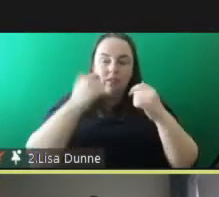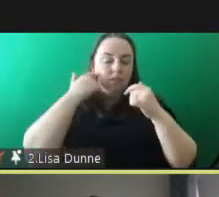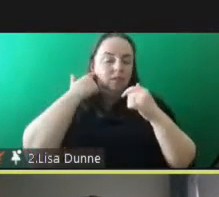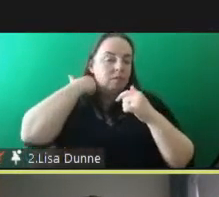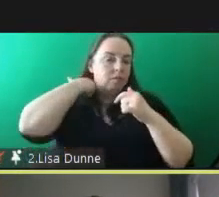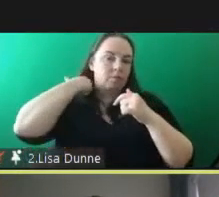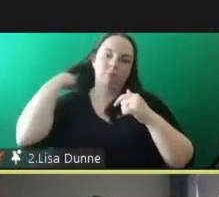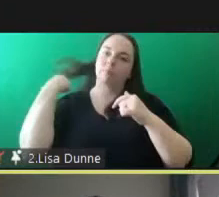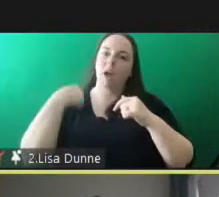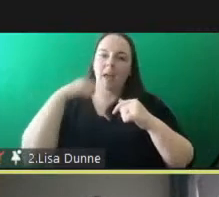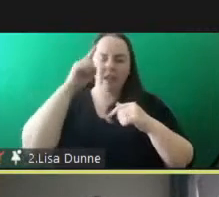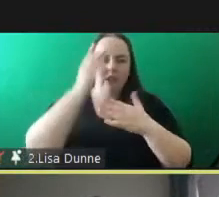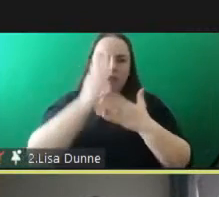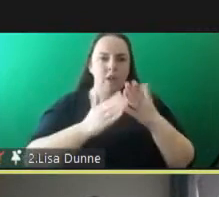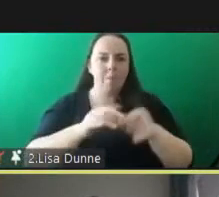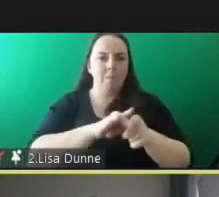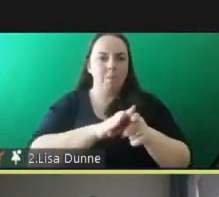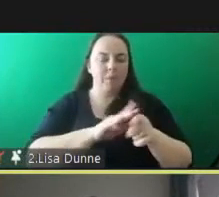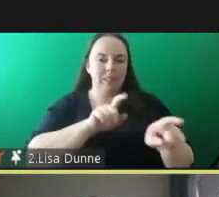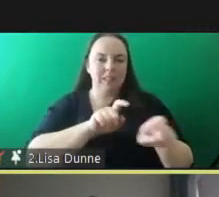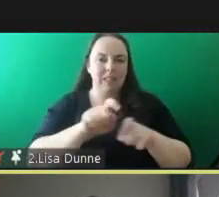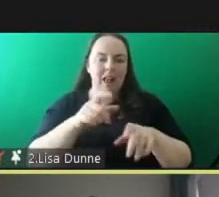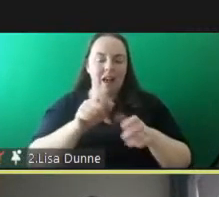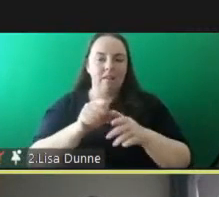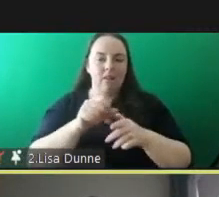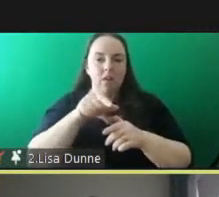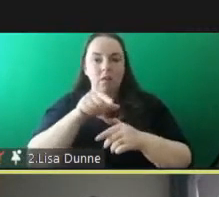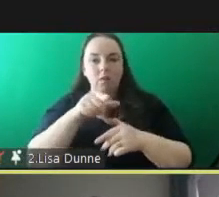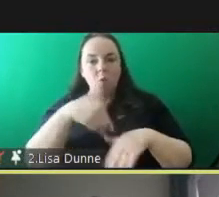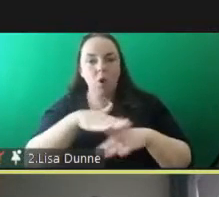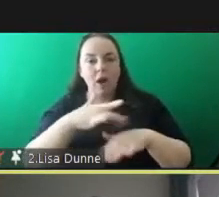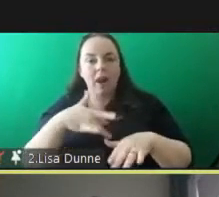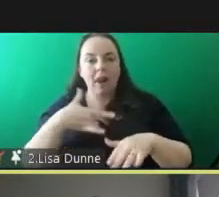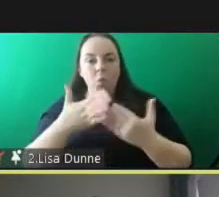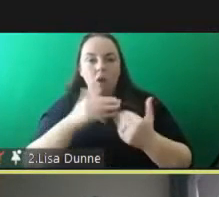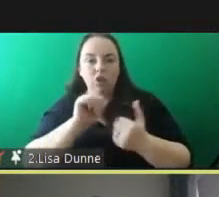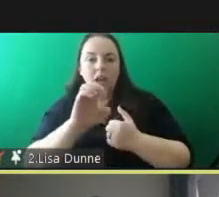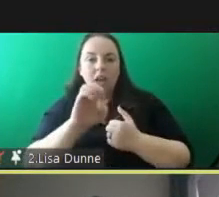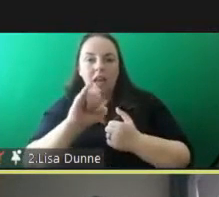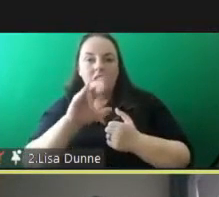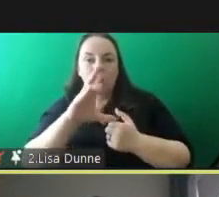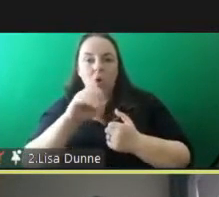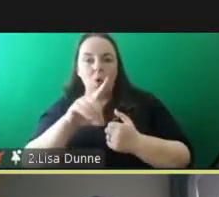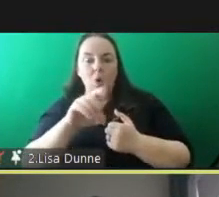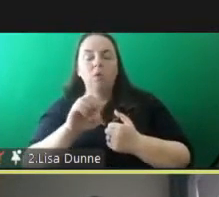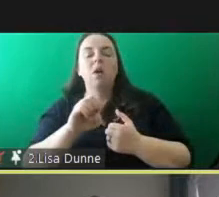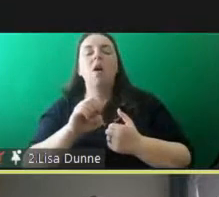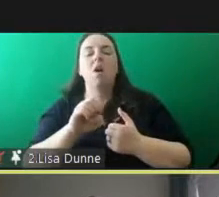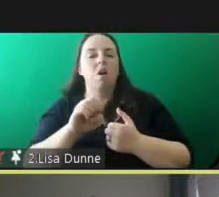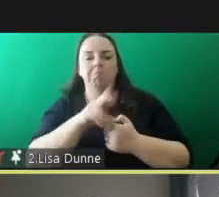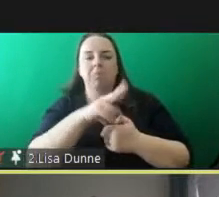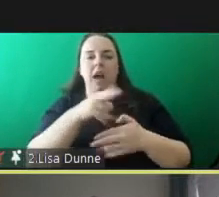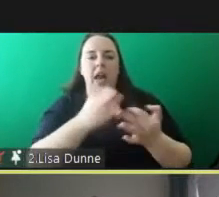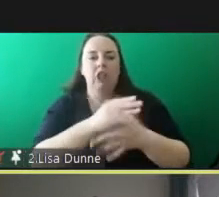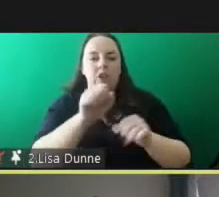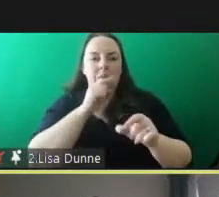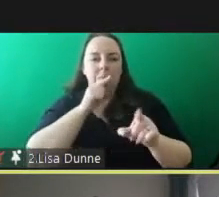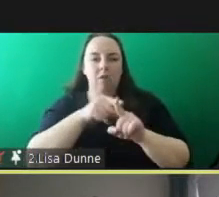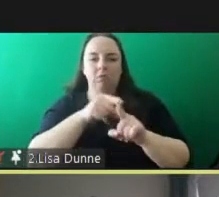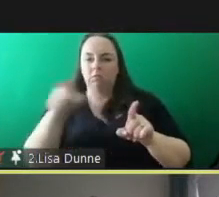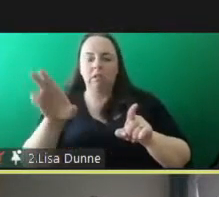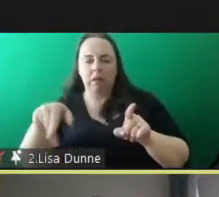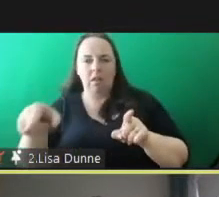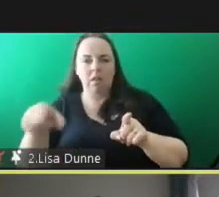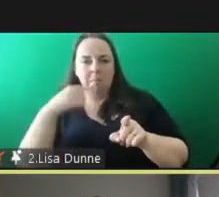exist in some pockets where your air code defines your outcome and that's something that we really are working very hard